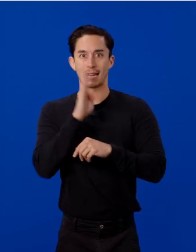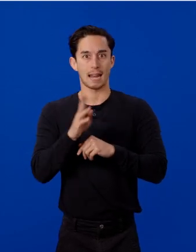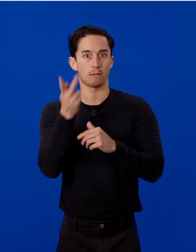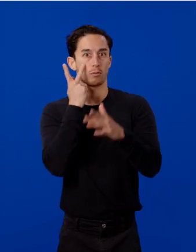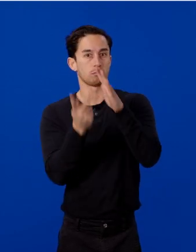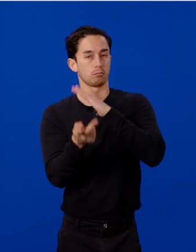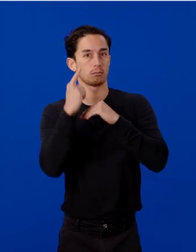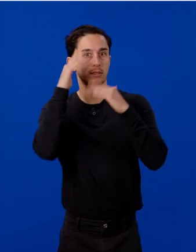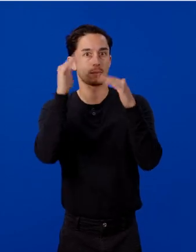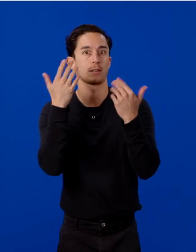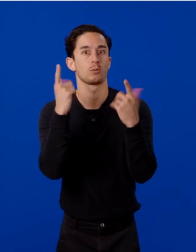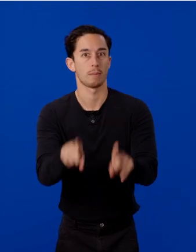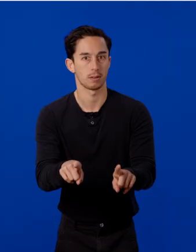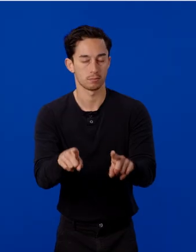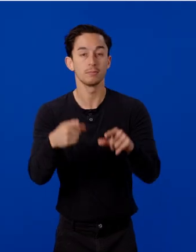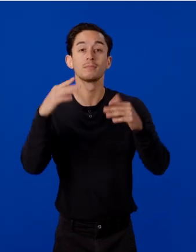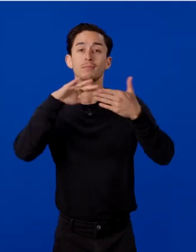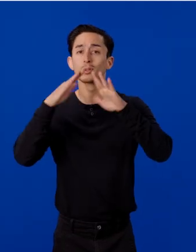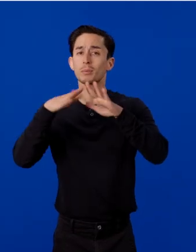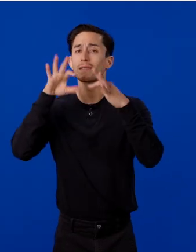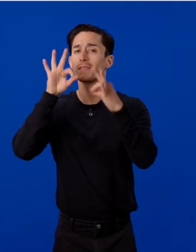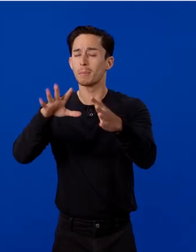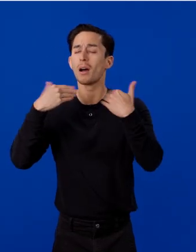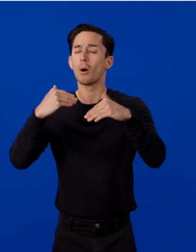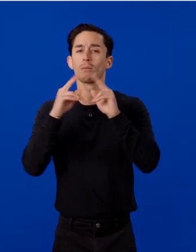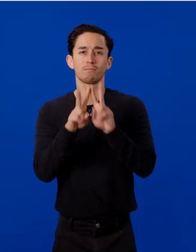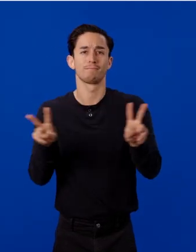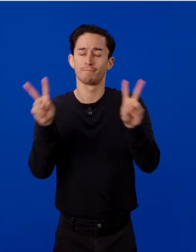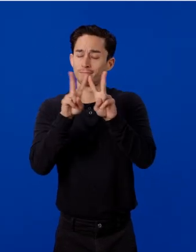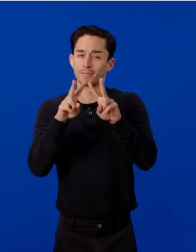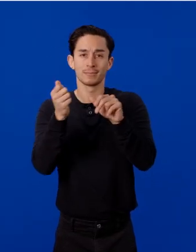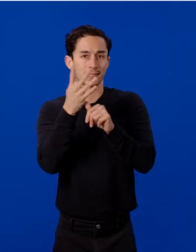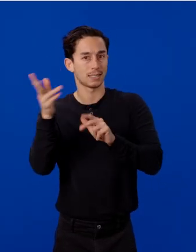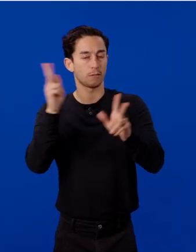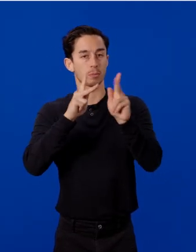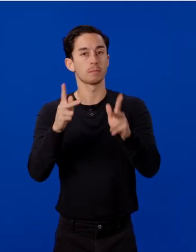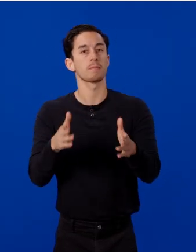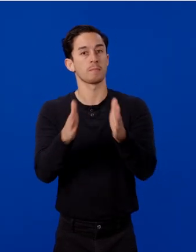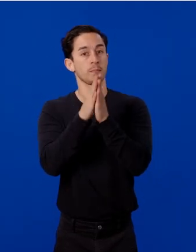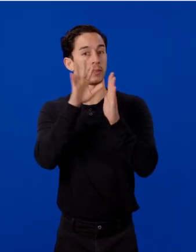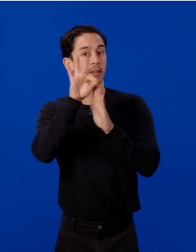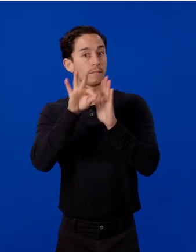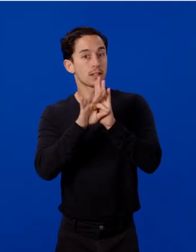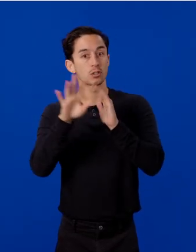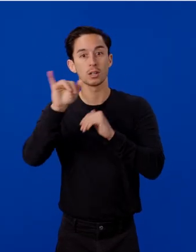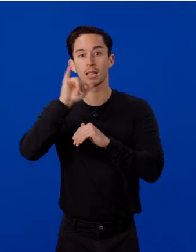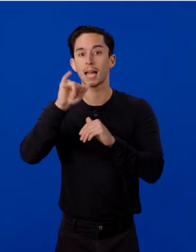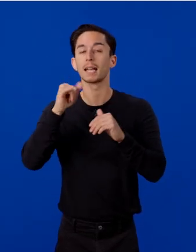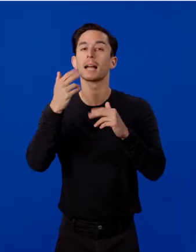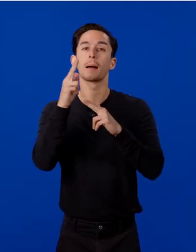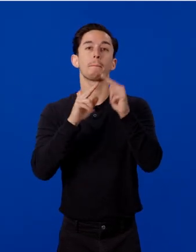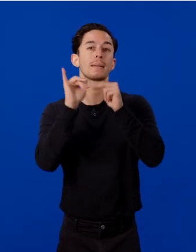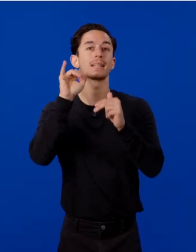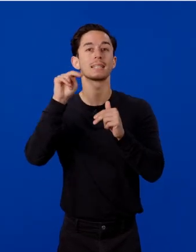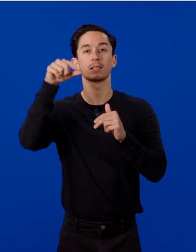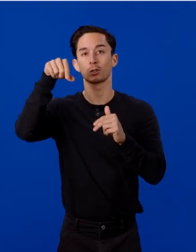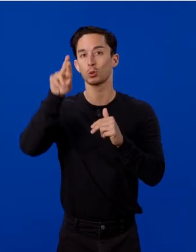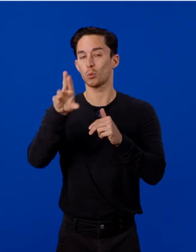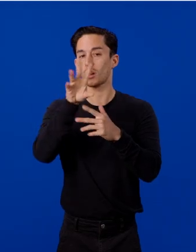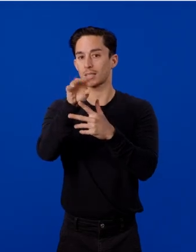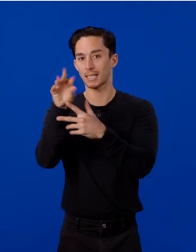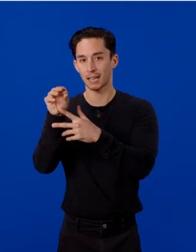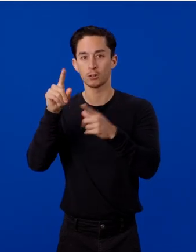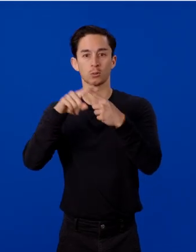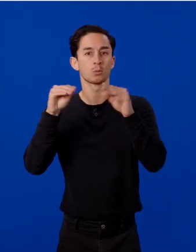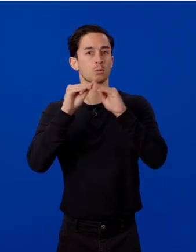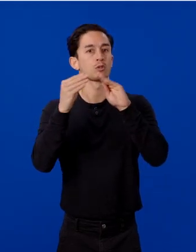The community feedback has been invaluable and several users have requested features like a built-in QR scanner to streamline the setup process.